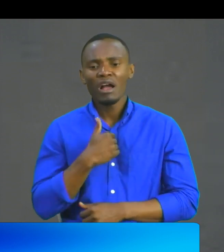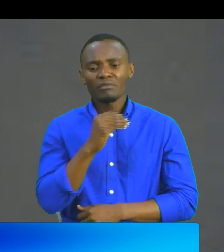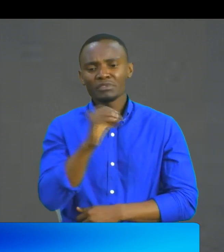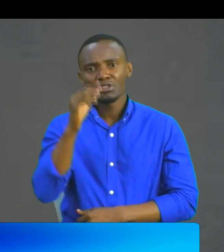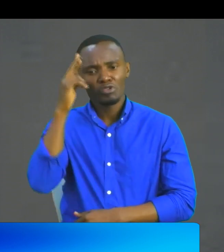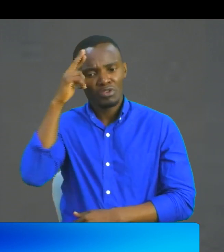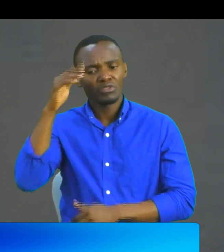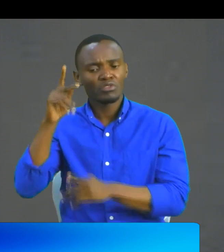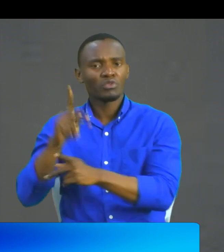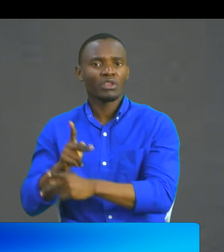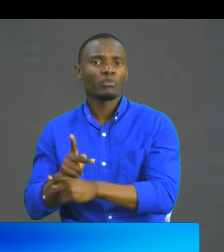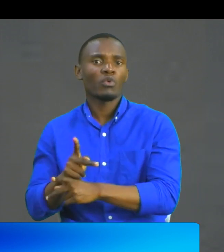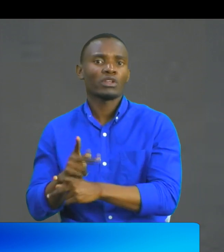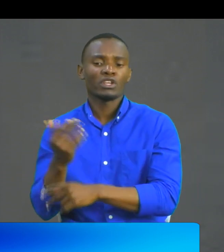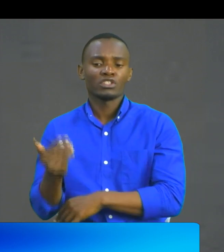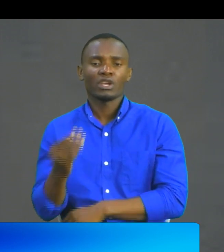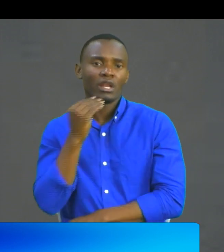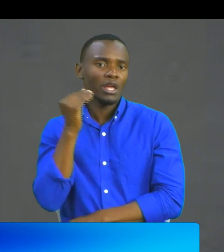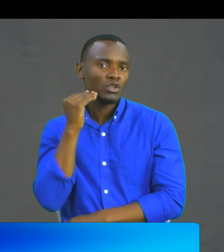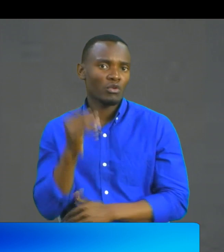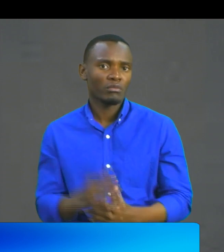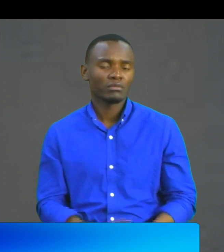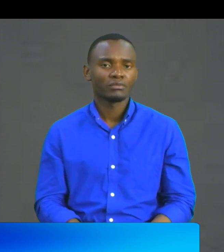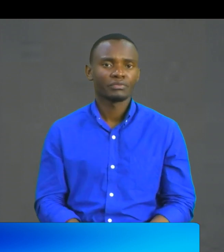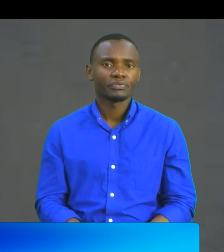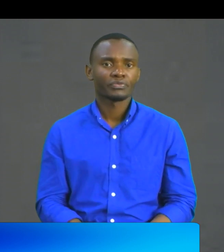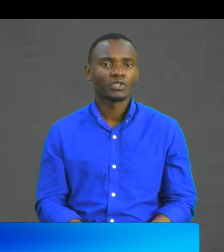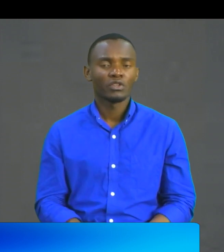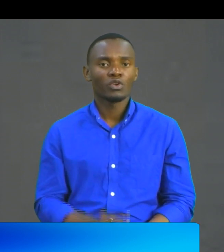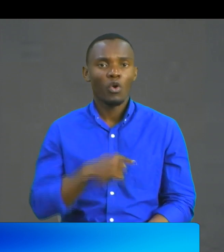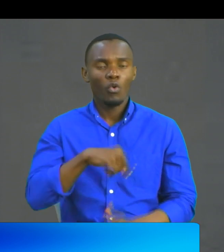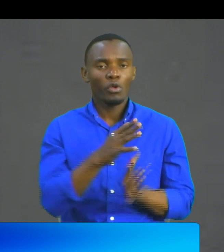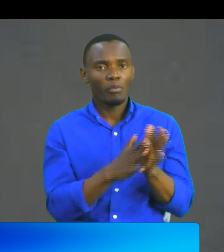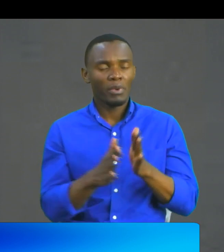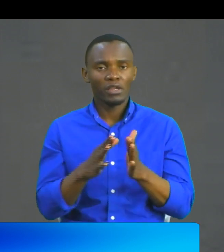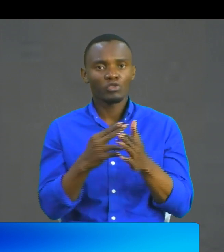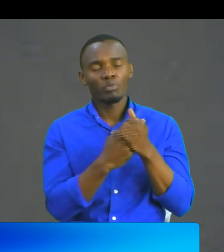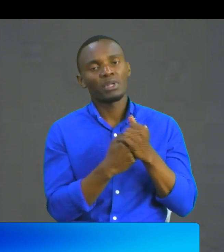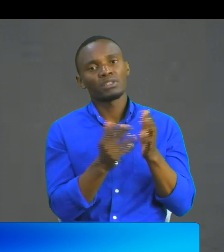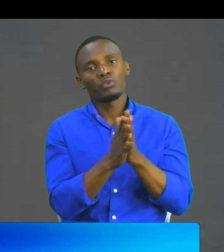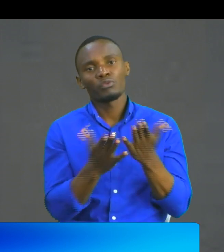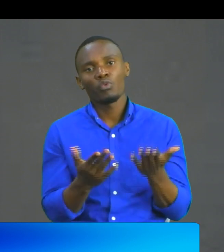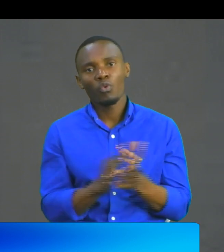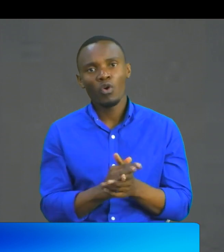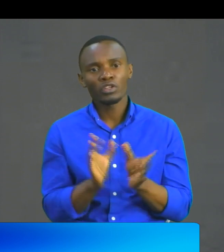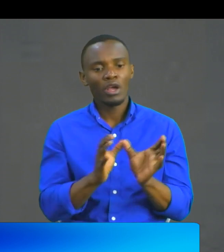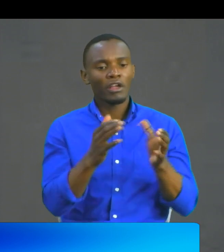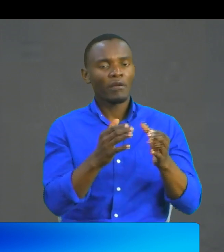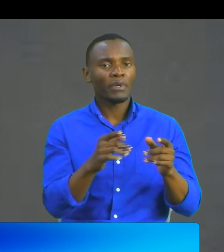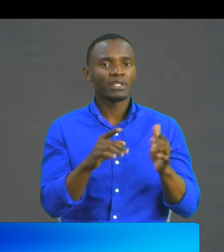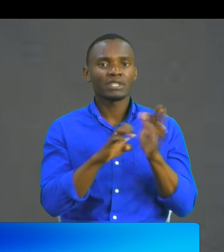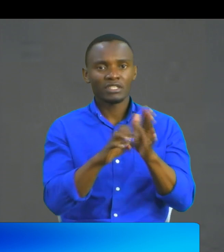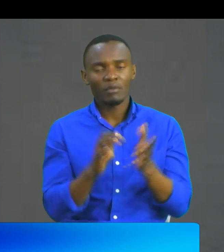at home, whereas we have such a place to be. One is to partner with Parastatus like Kenya Power, partner with CIC,